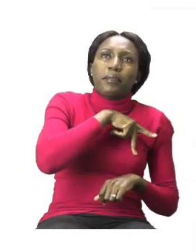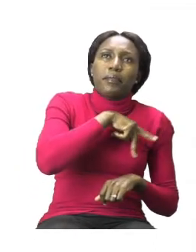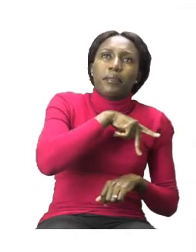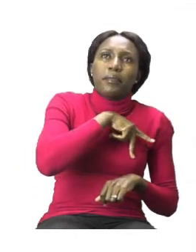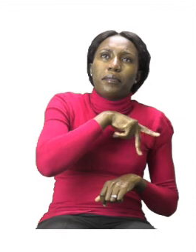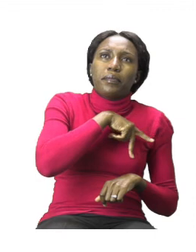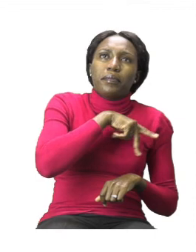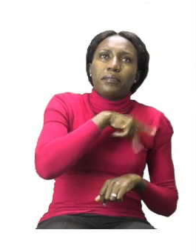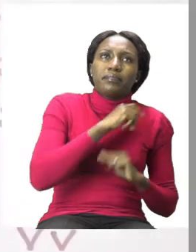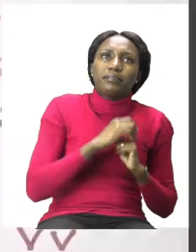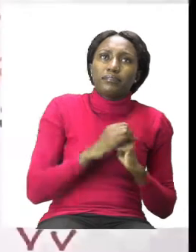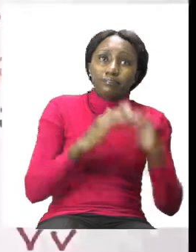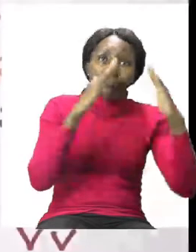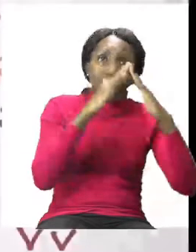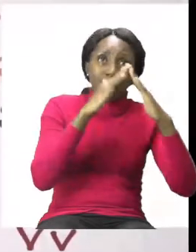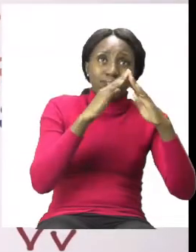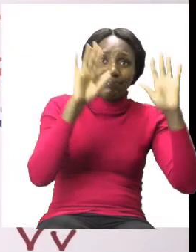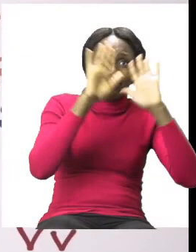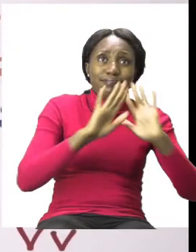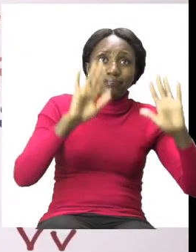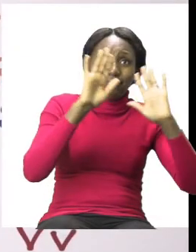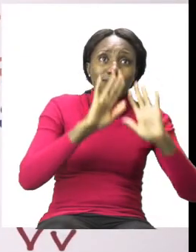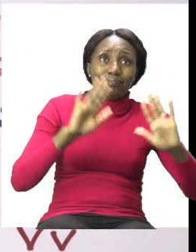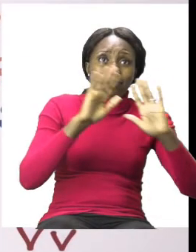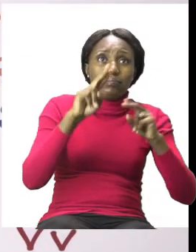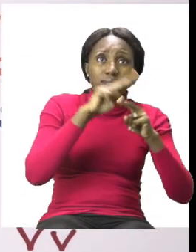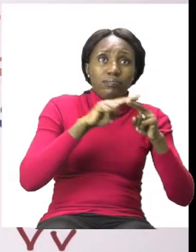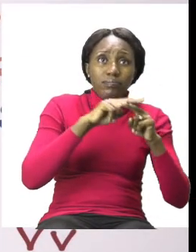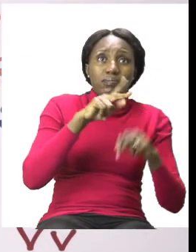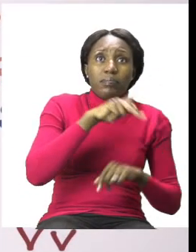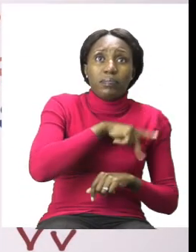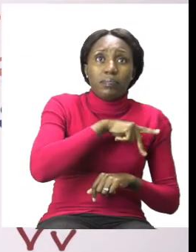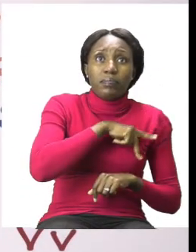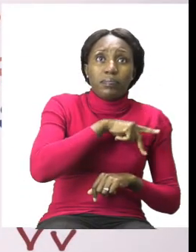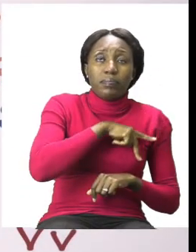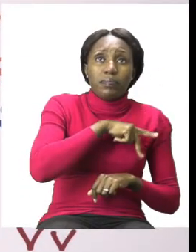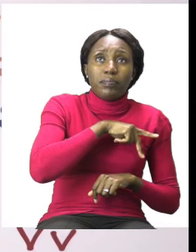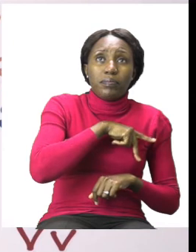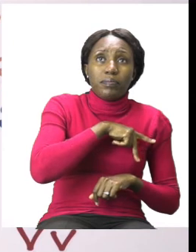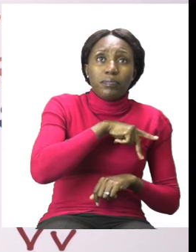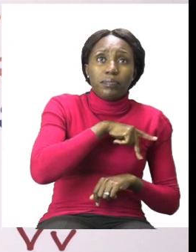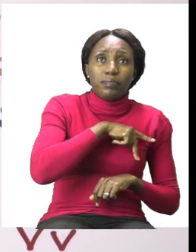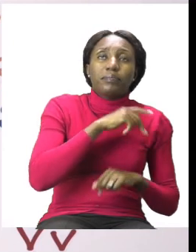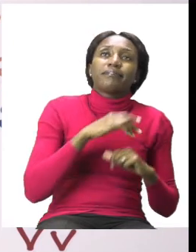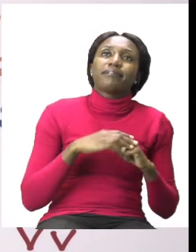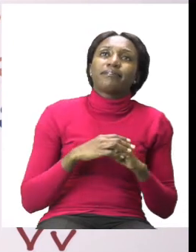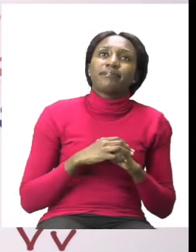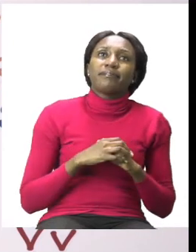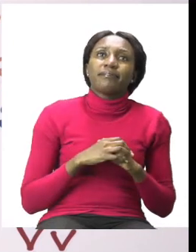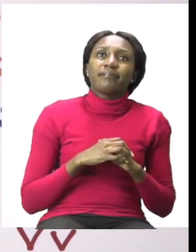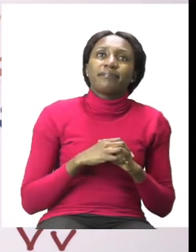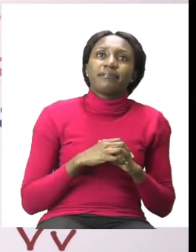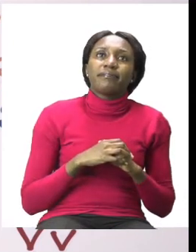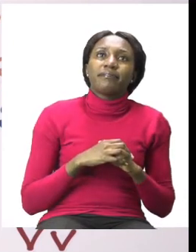The first house needs to be colored the color purple. The word purple looks like this. So